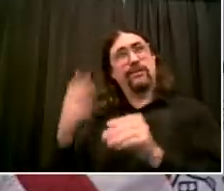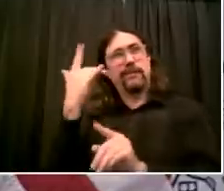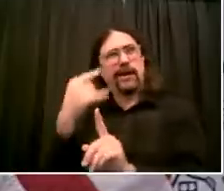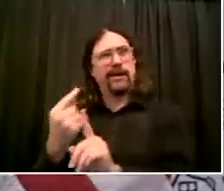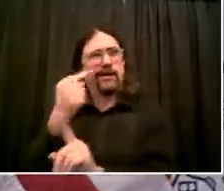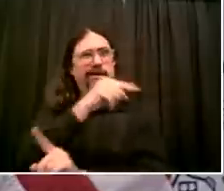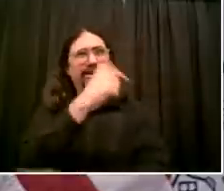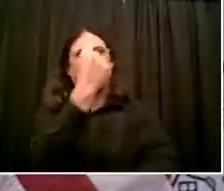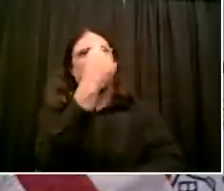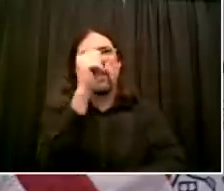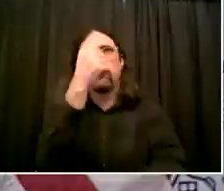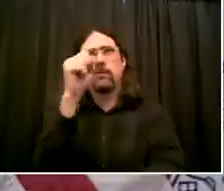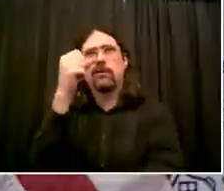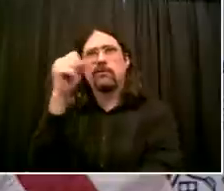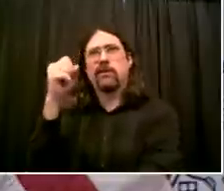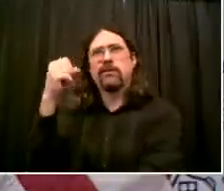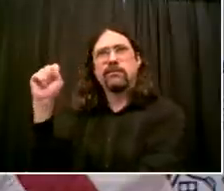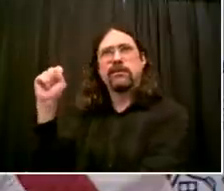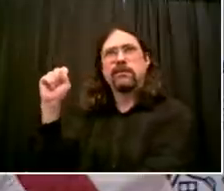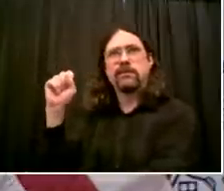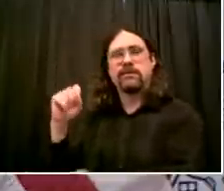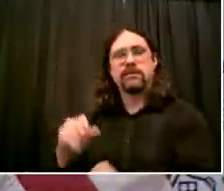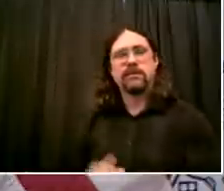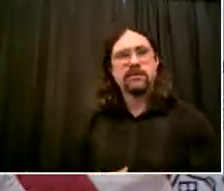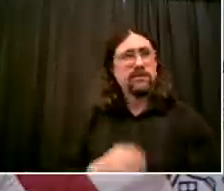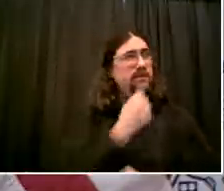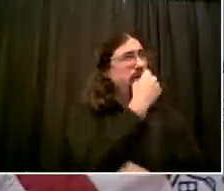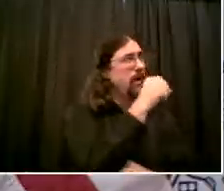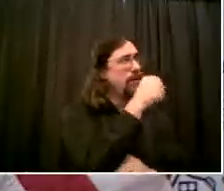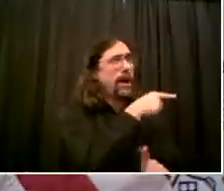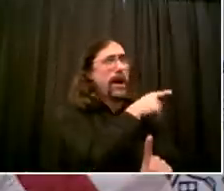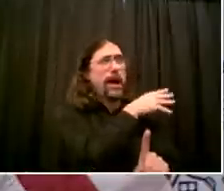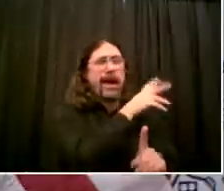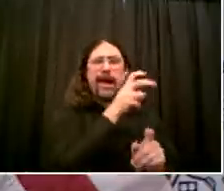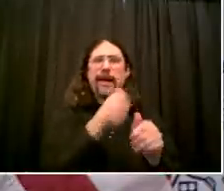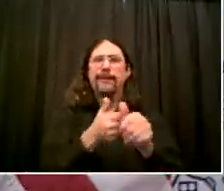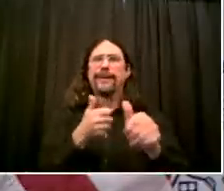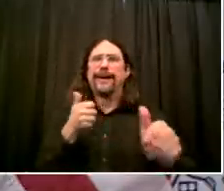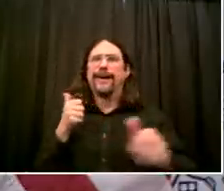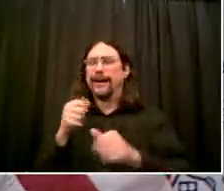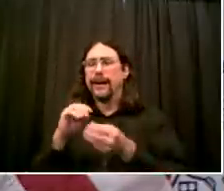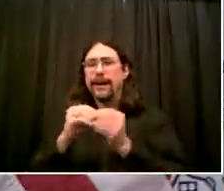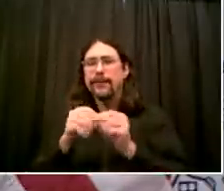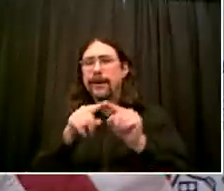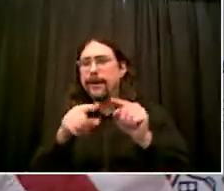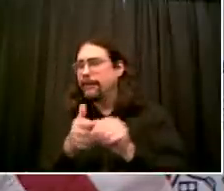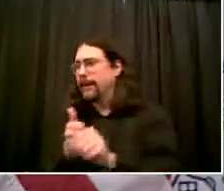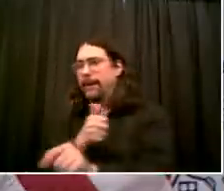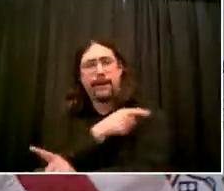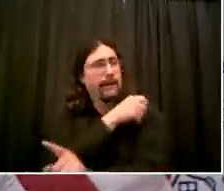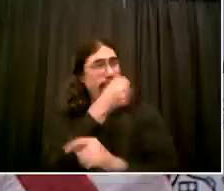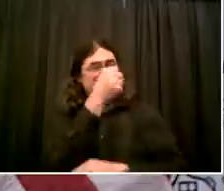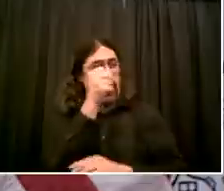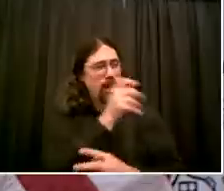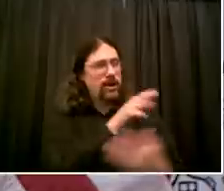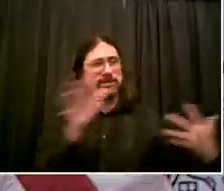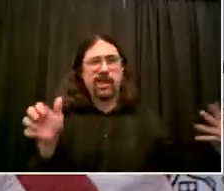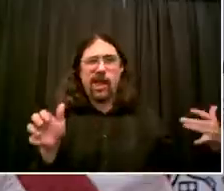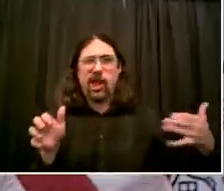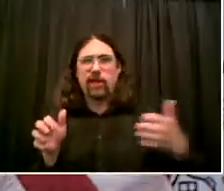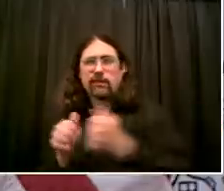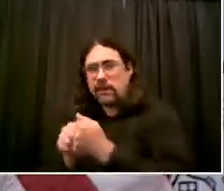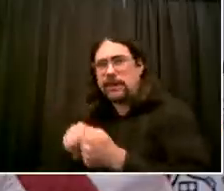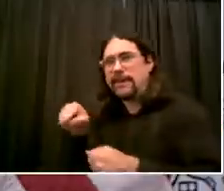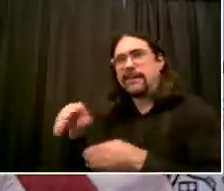yesterday were about the consistency of the trend line, I said, look, let's check this morning. Let's see if we this morning see the same thing